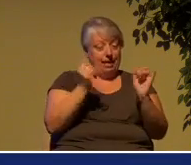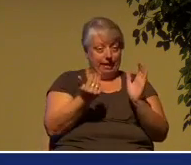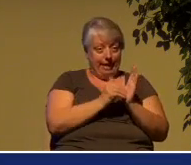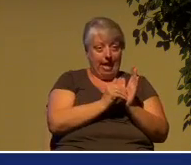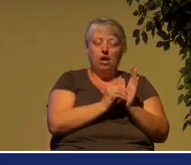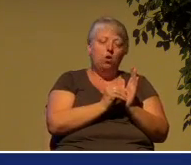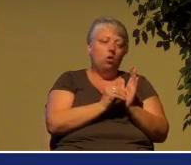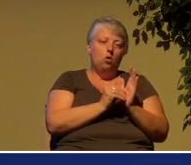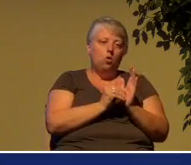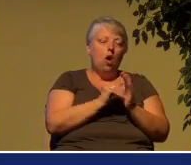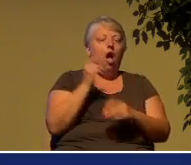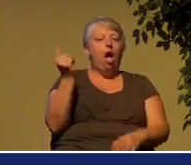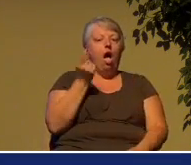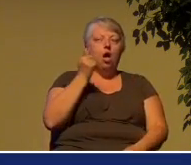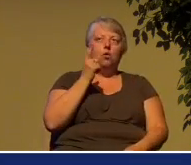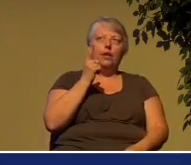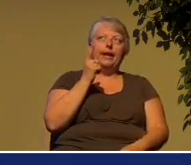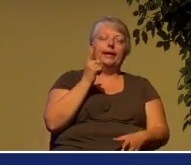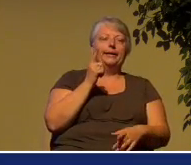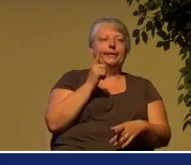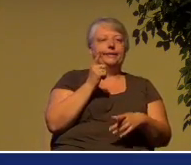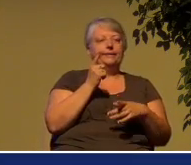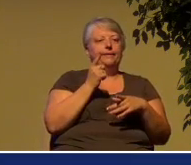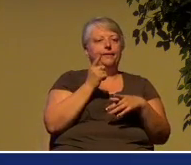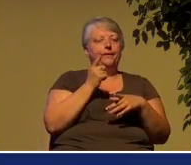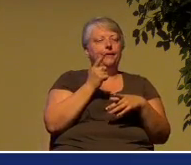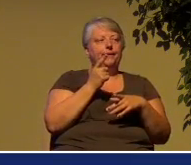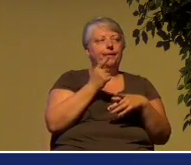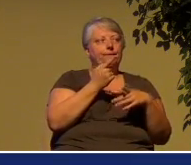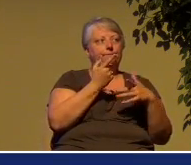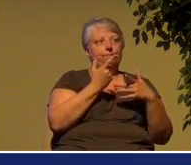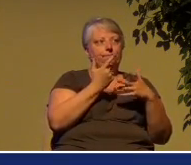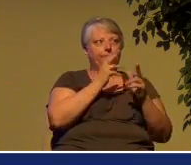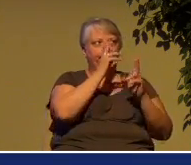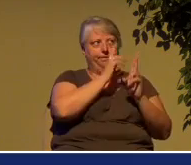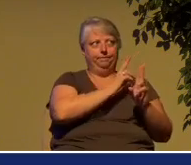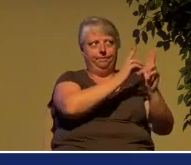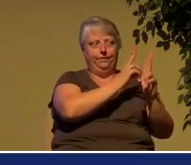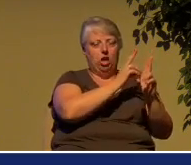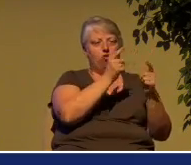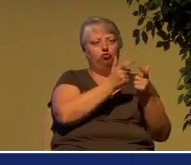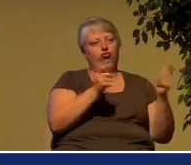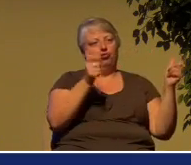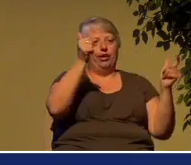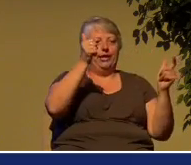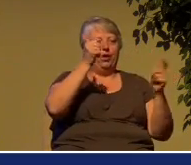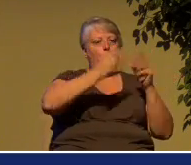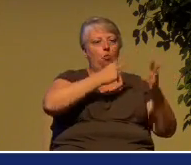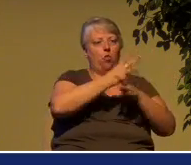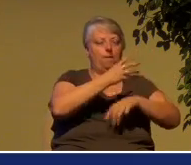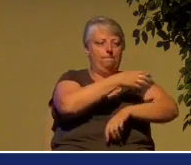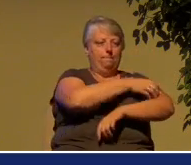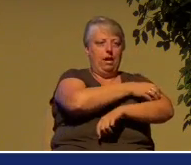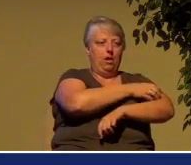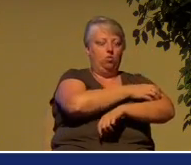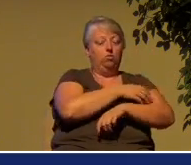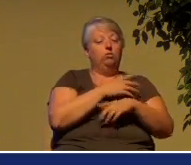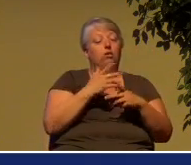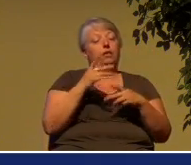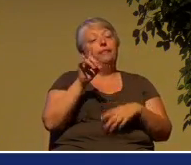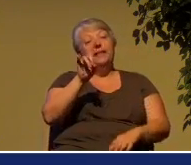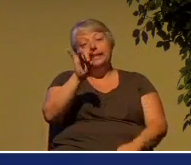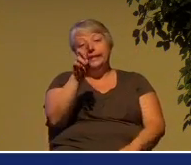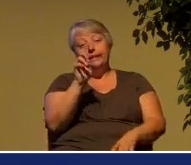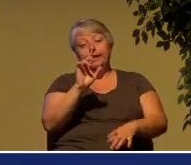subject to the greater world powers around them. And though they rebuilt the temple, eventually,